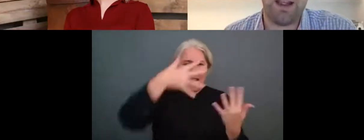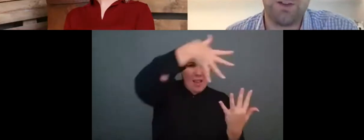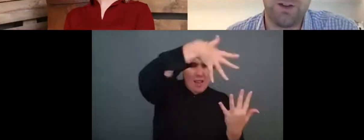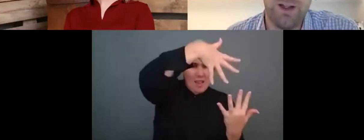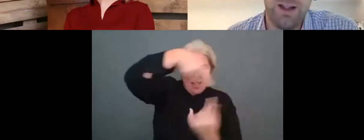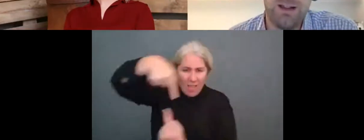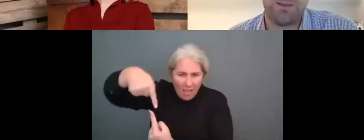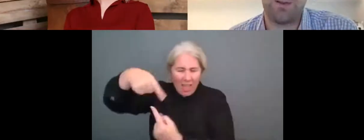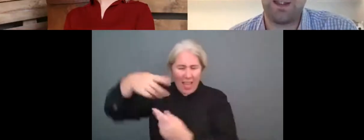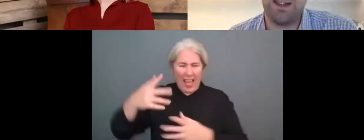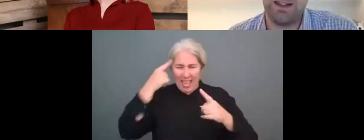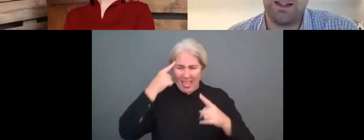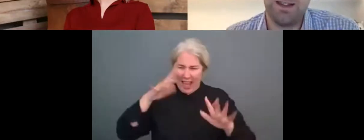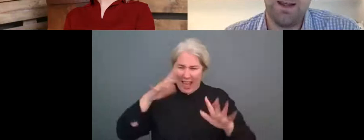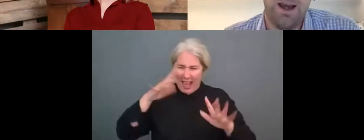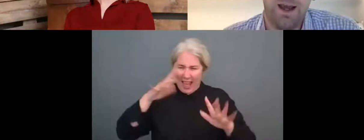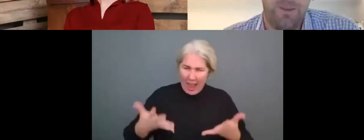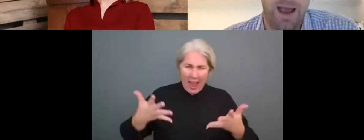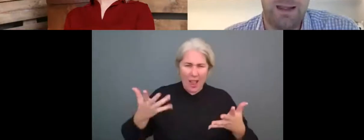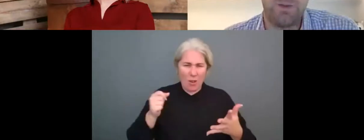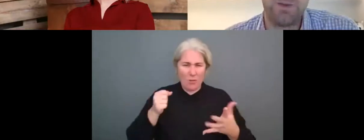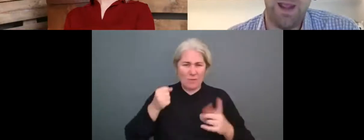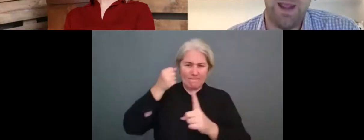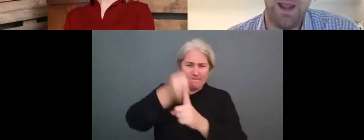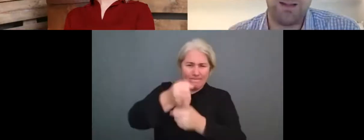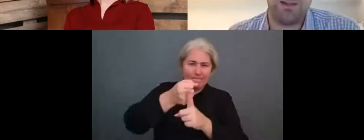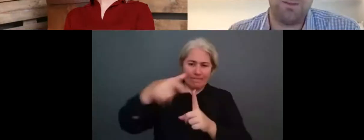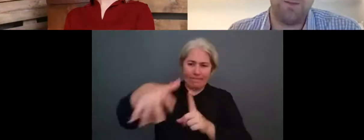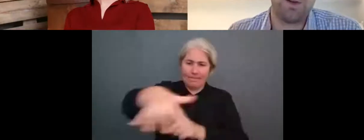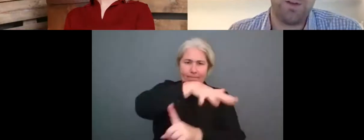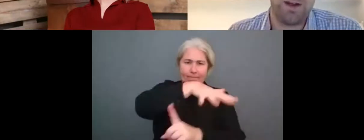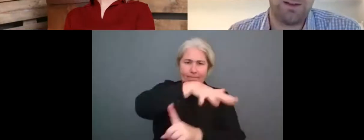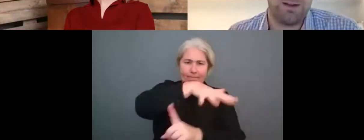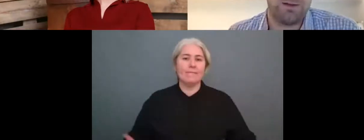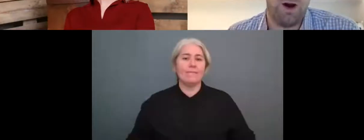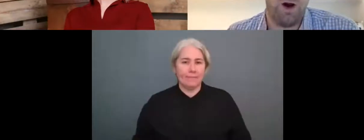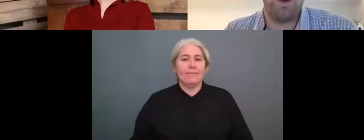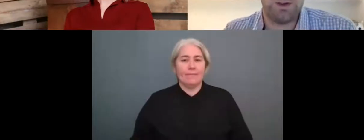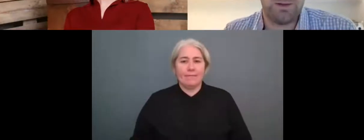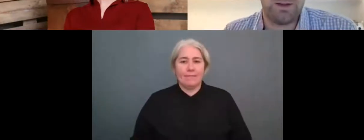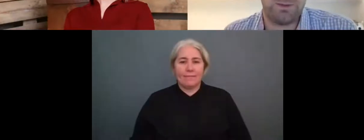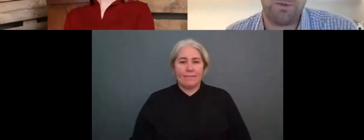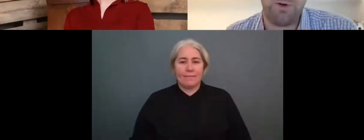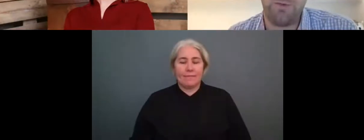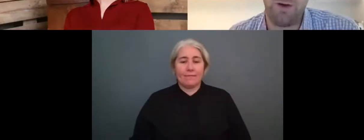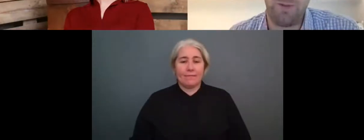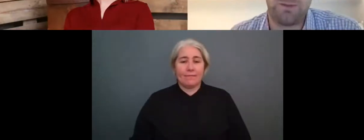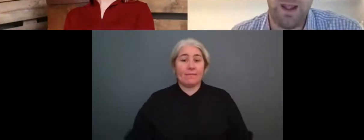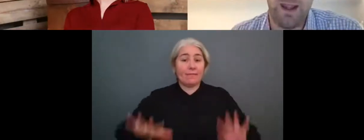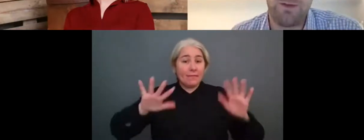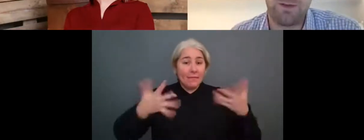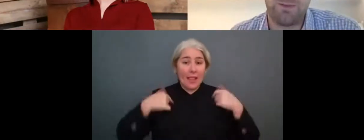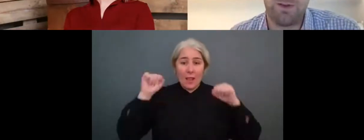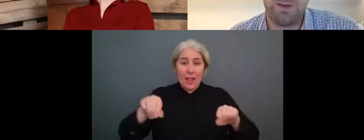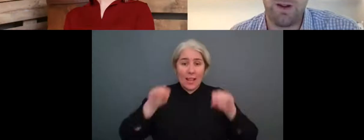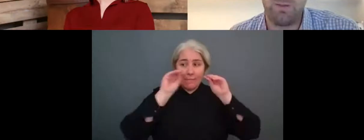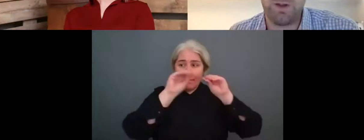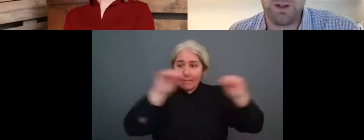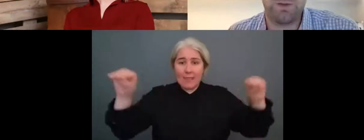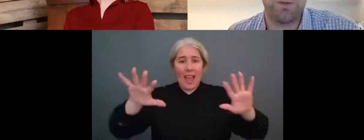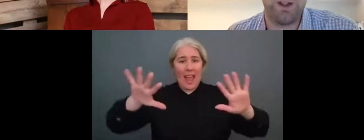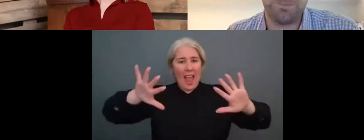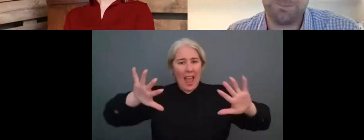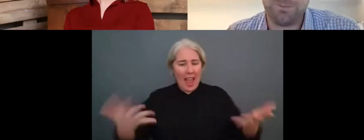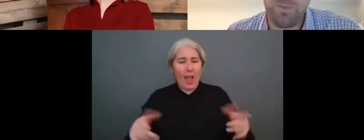communication is absolutely key. Um, and also educating and motivating our audiences on pro environmental behavior is something that